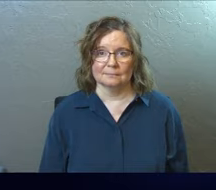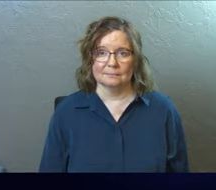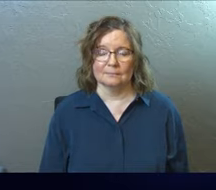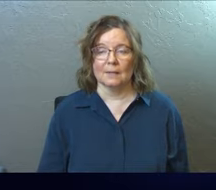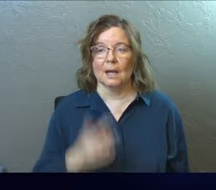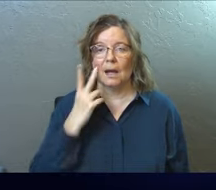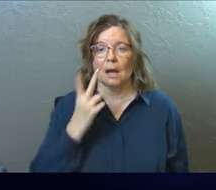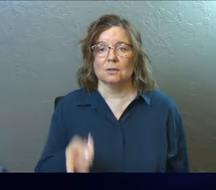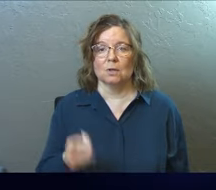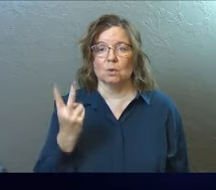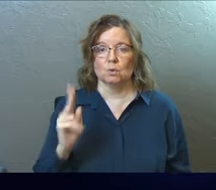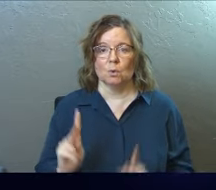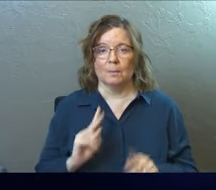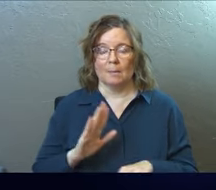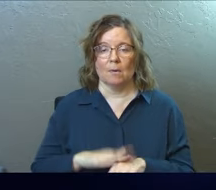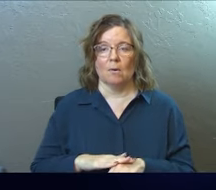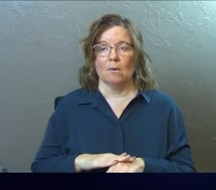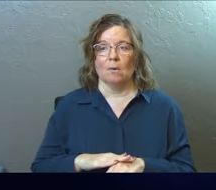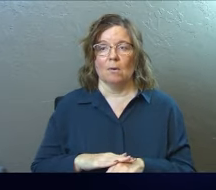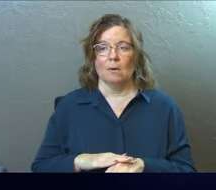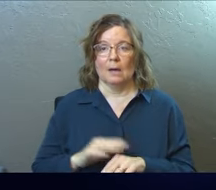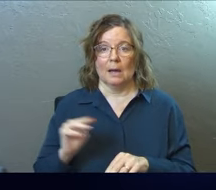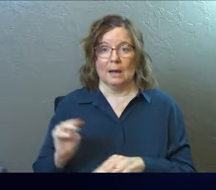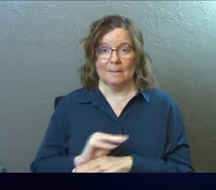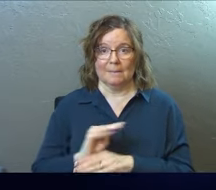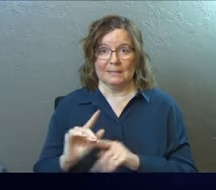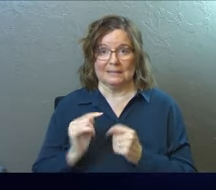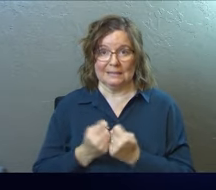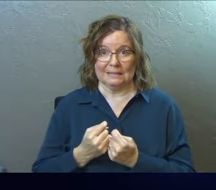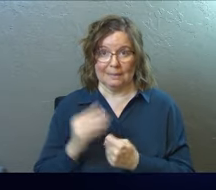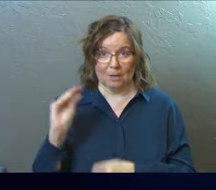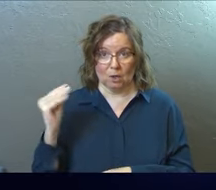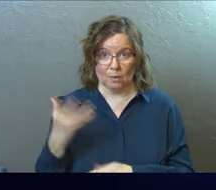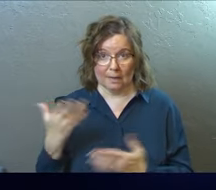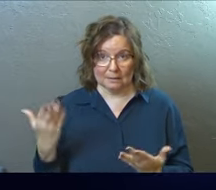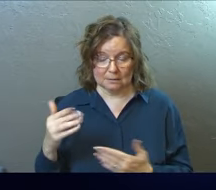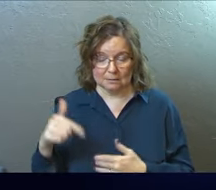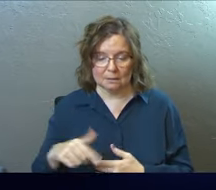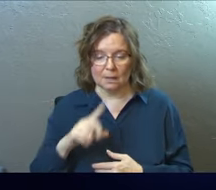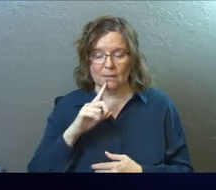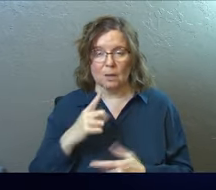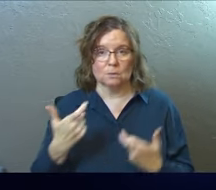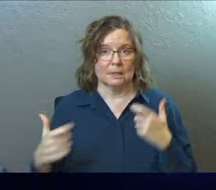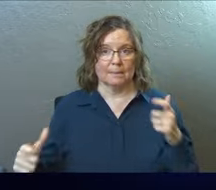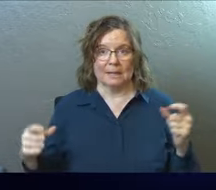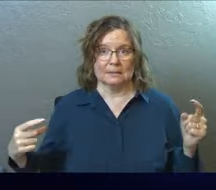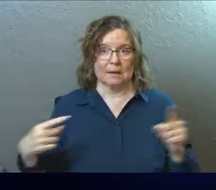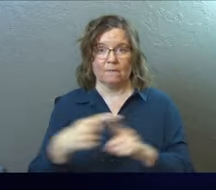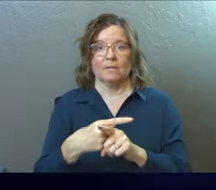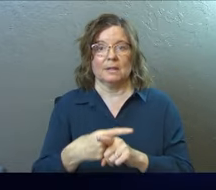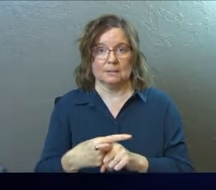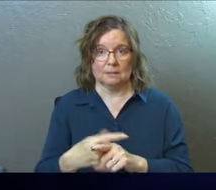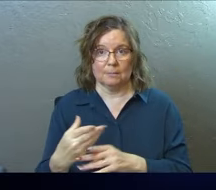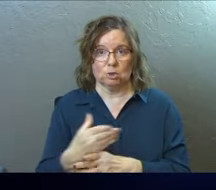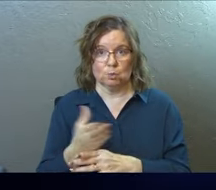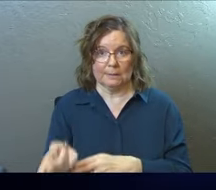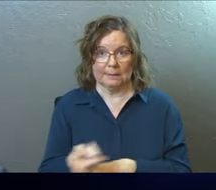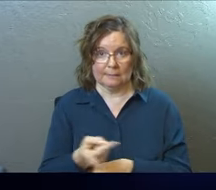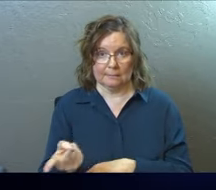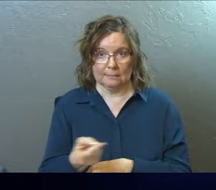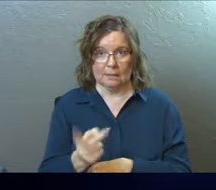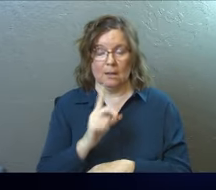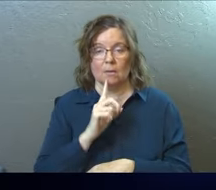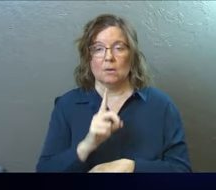I saw two people on a ministry team here at Grace and there was a massive conflict between them